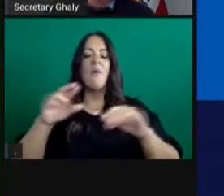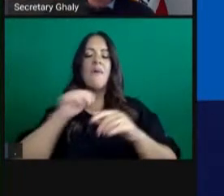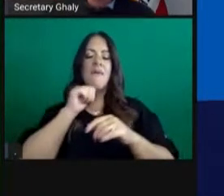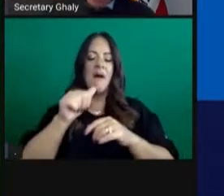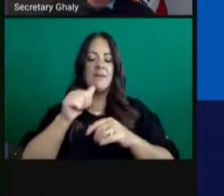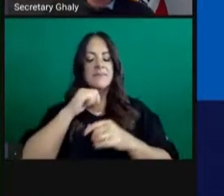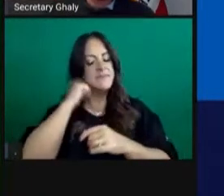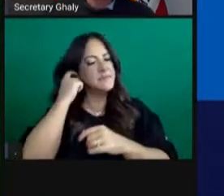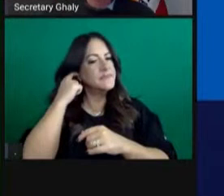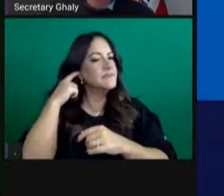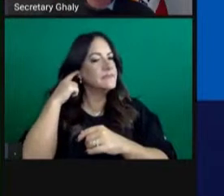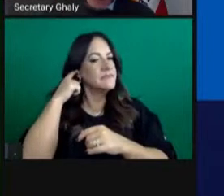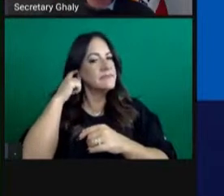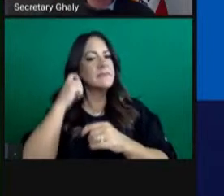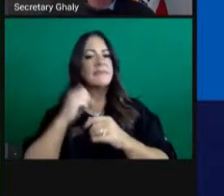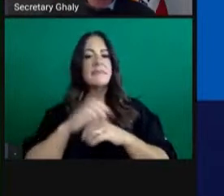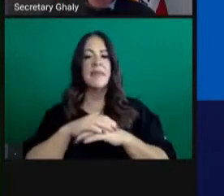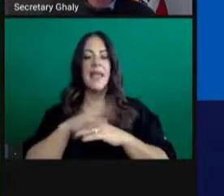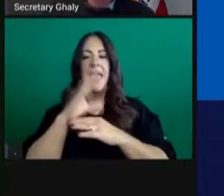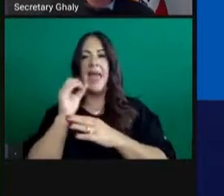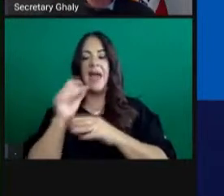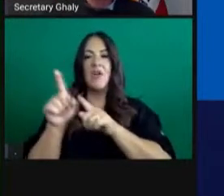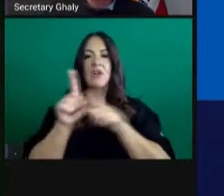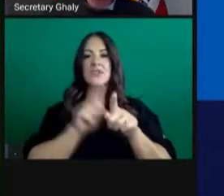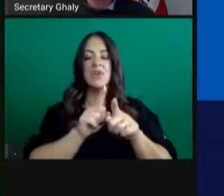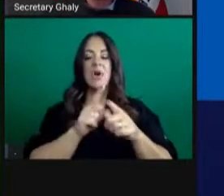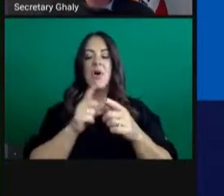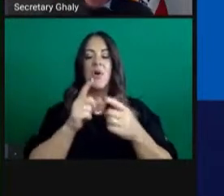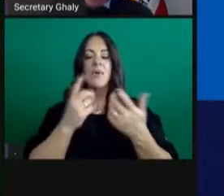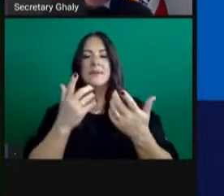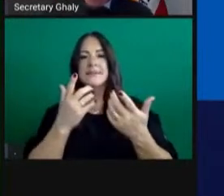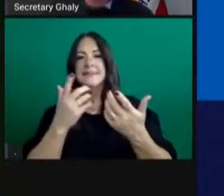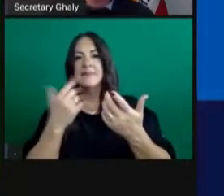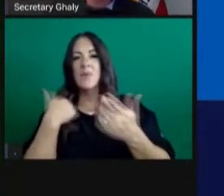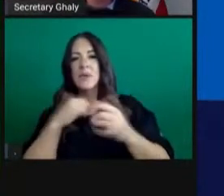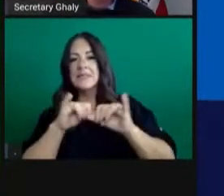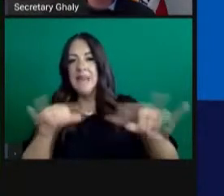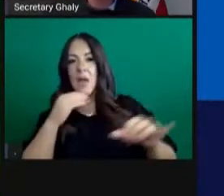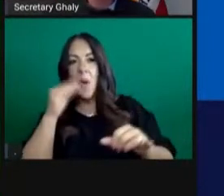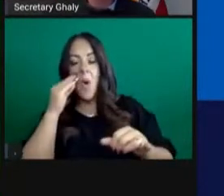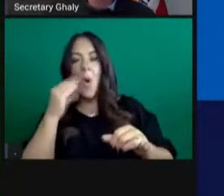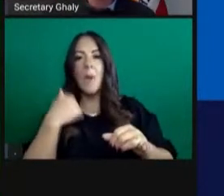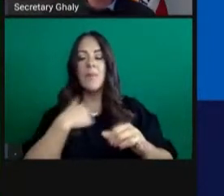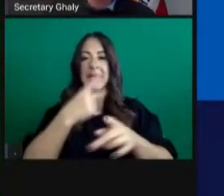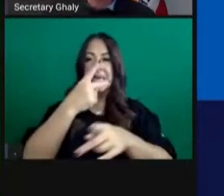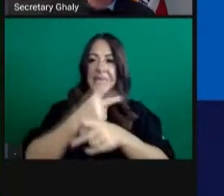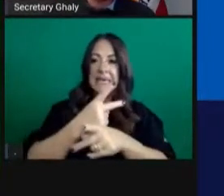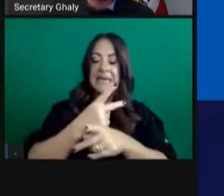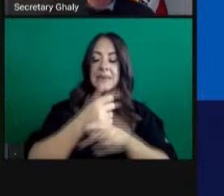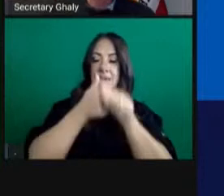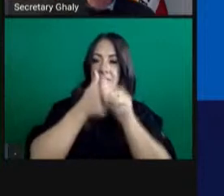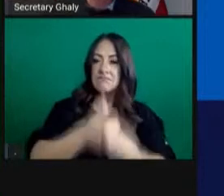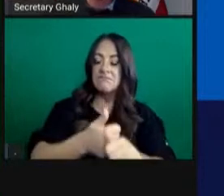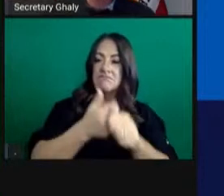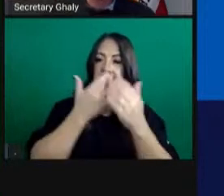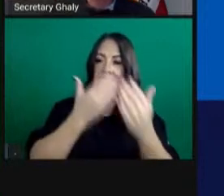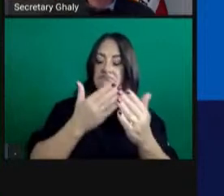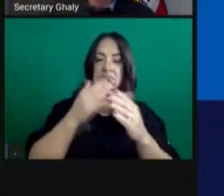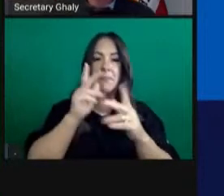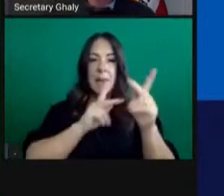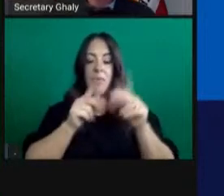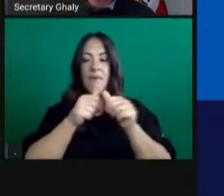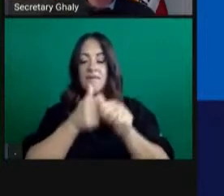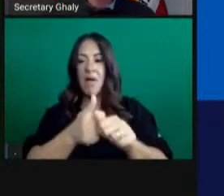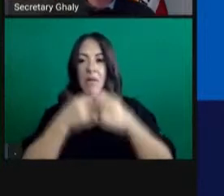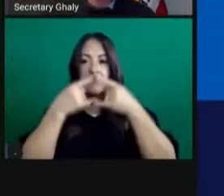transmission, as well as factors around our stay-at-home order, our ability to keep and be compliant with masks, et